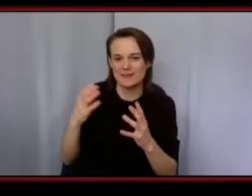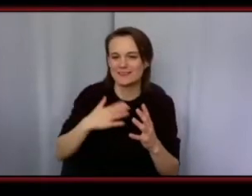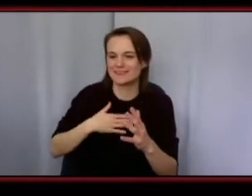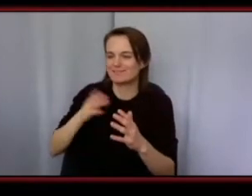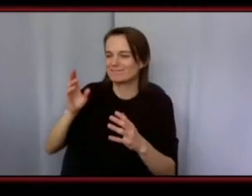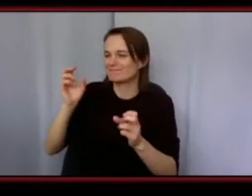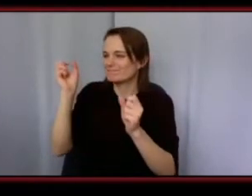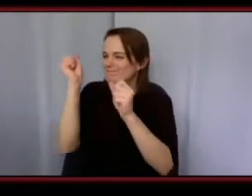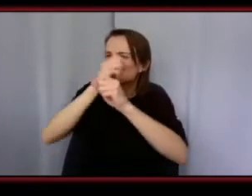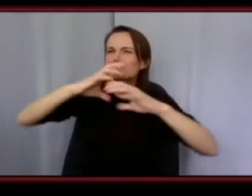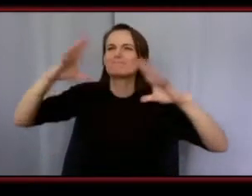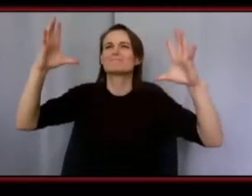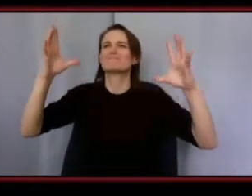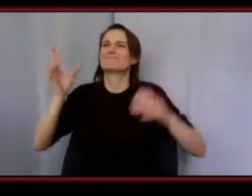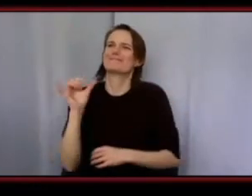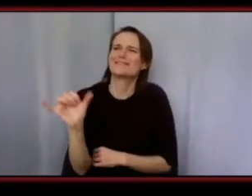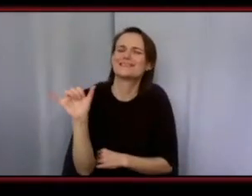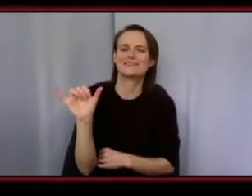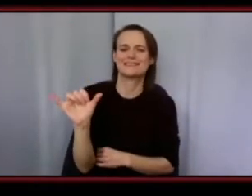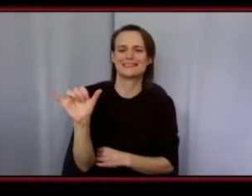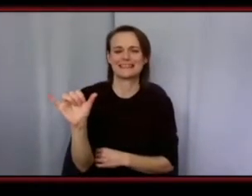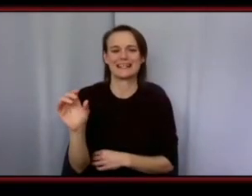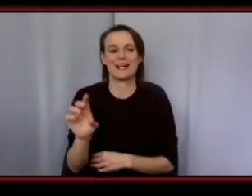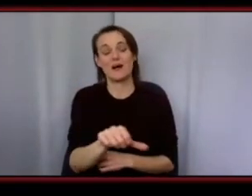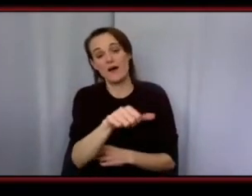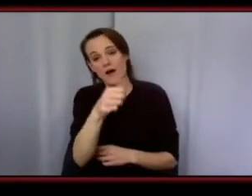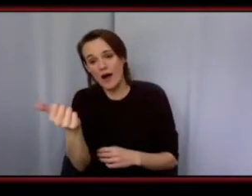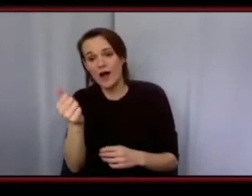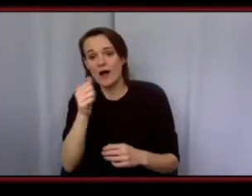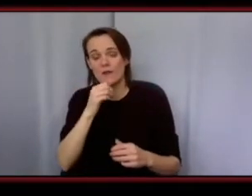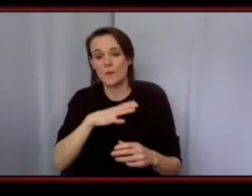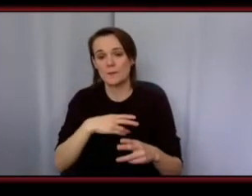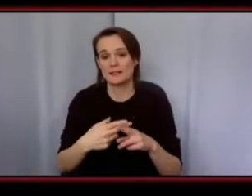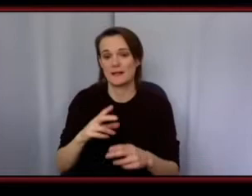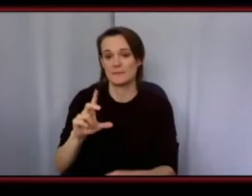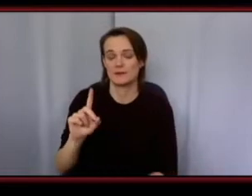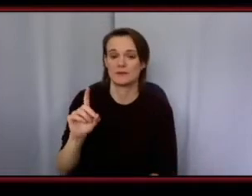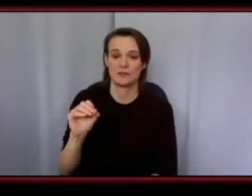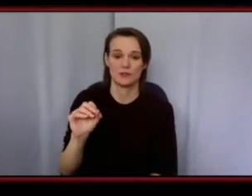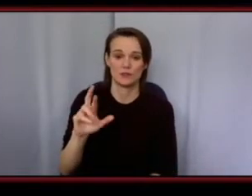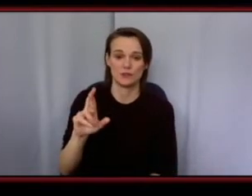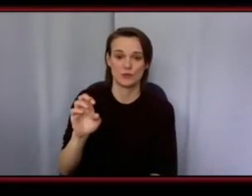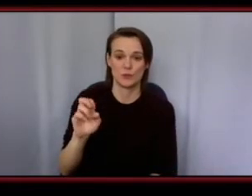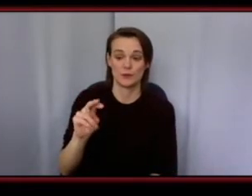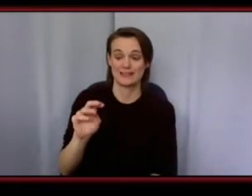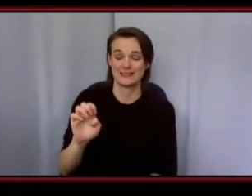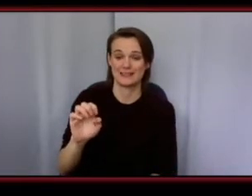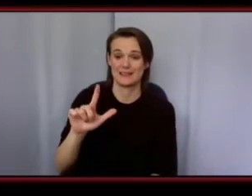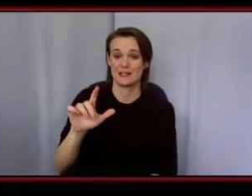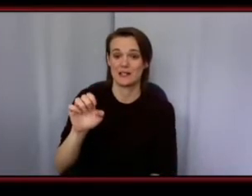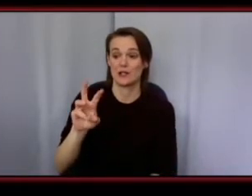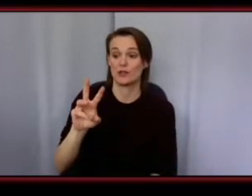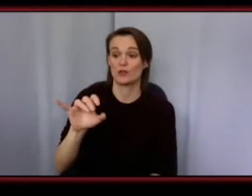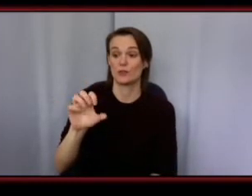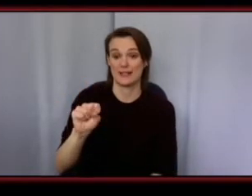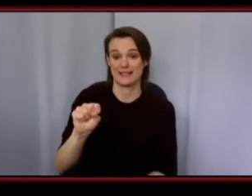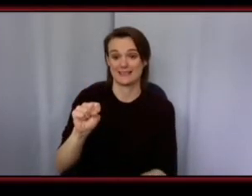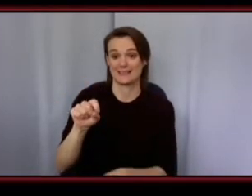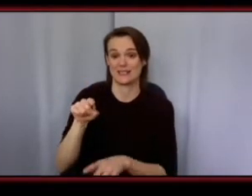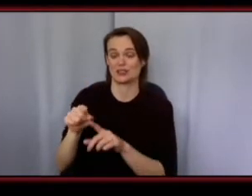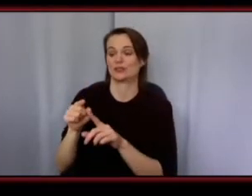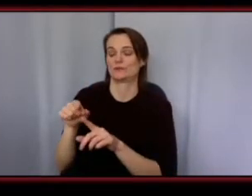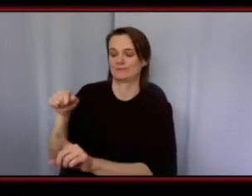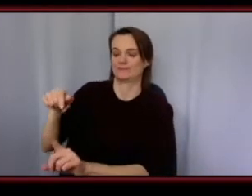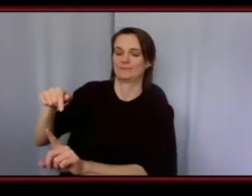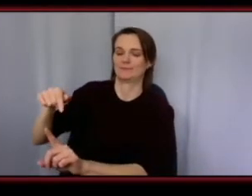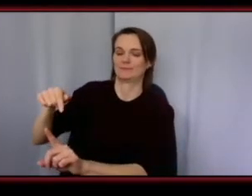head but then i realized that a lady named doreen um lewis was her ancestor and she was the